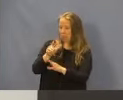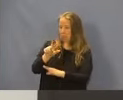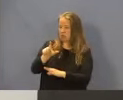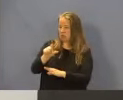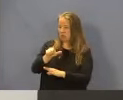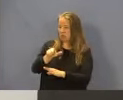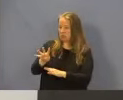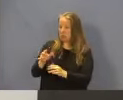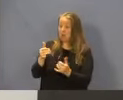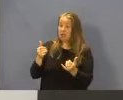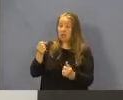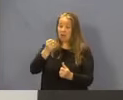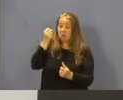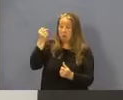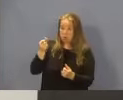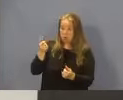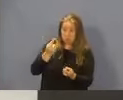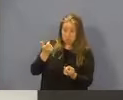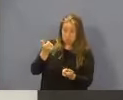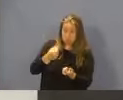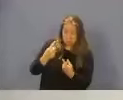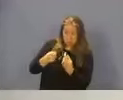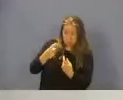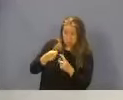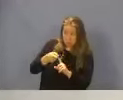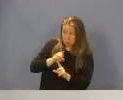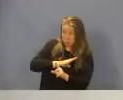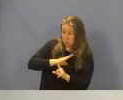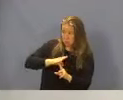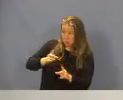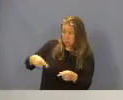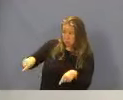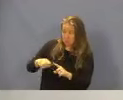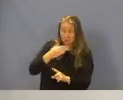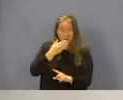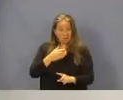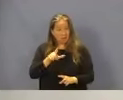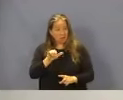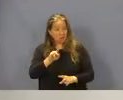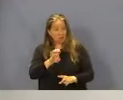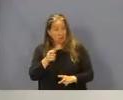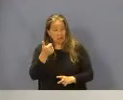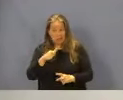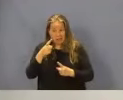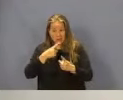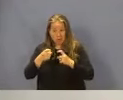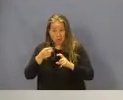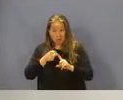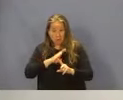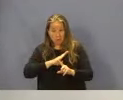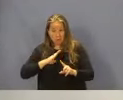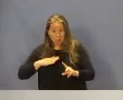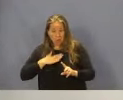I will pause now, Chairman Boyd, for any questions from the Board. Thank you, Lynette. Are there questions, comments from the Board, please?